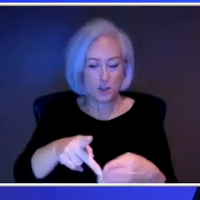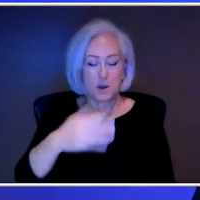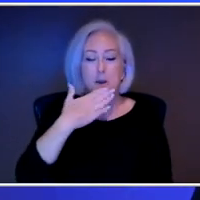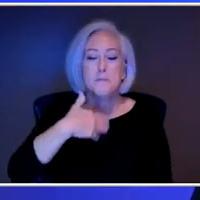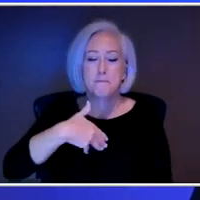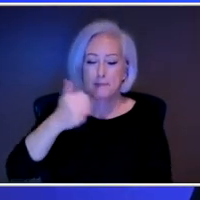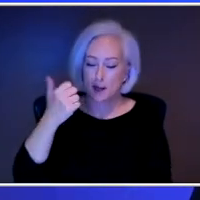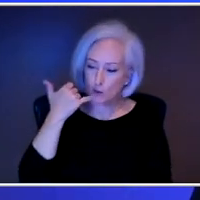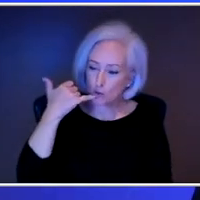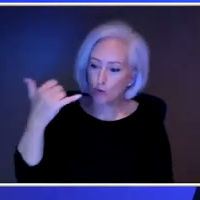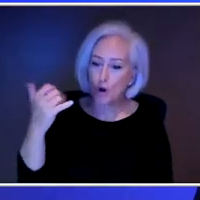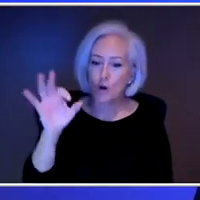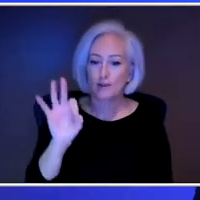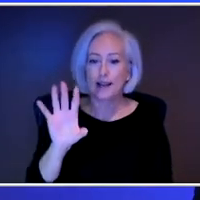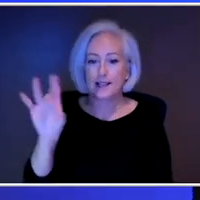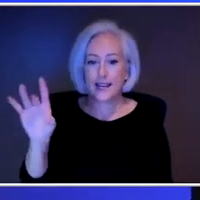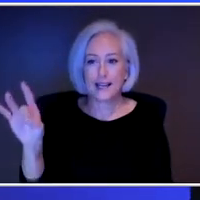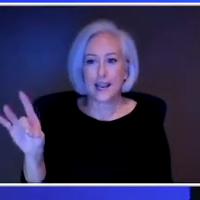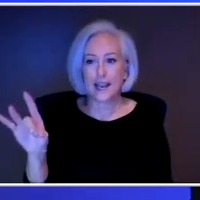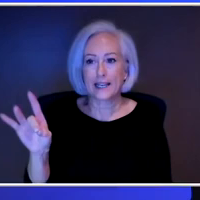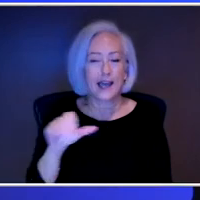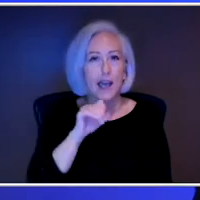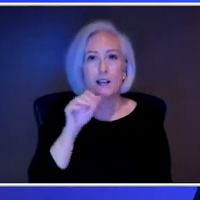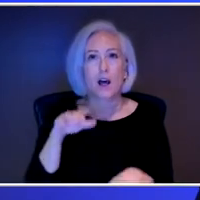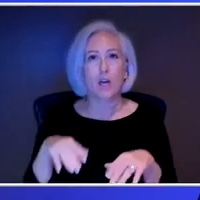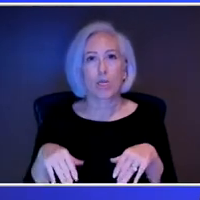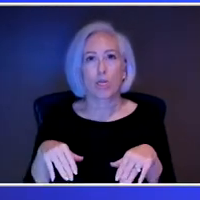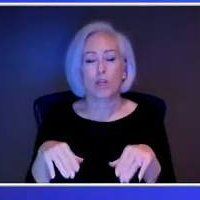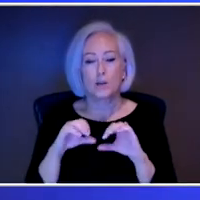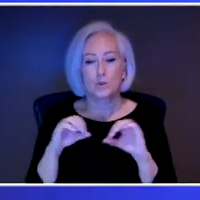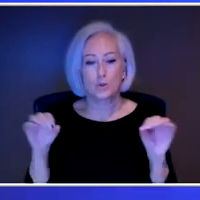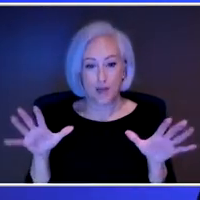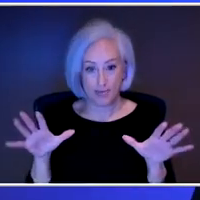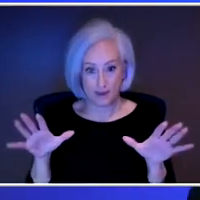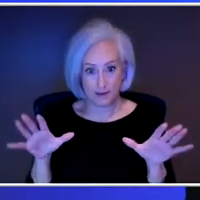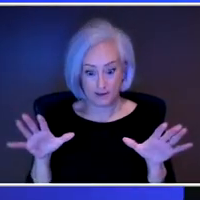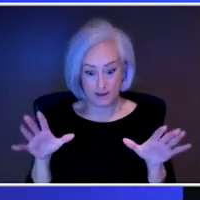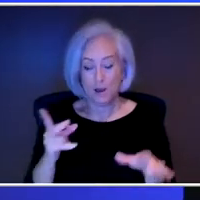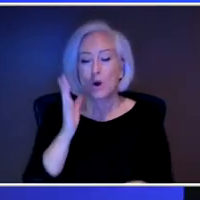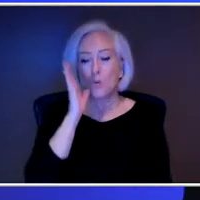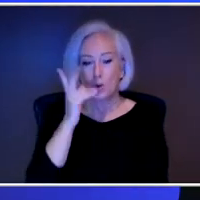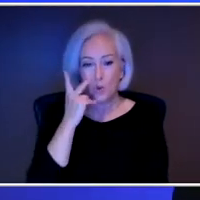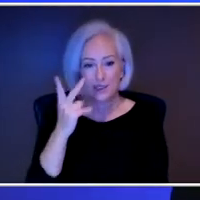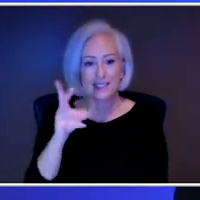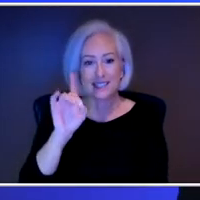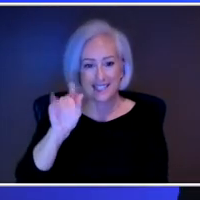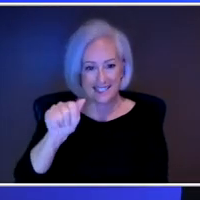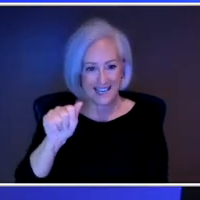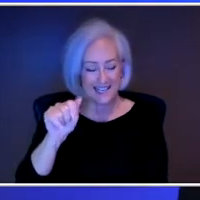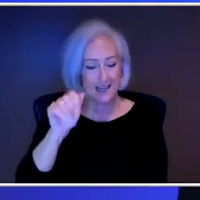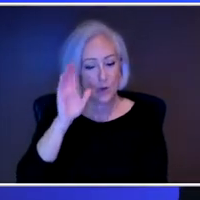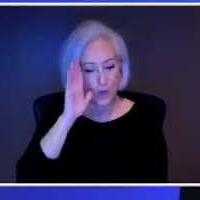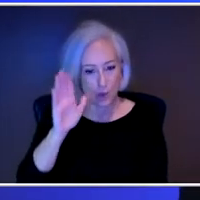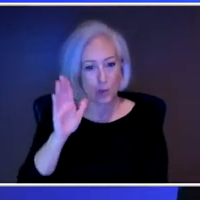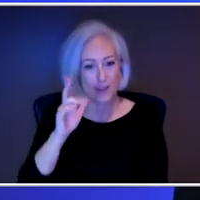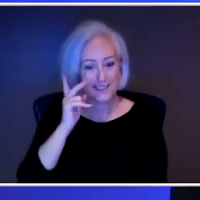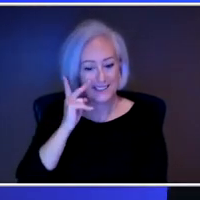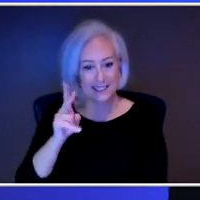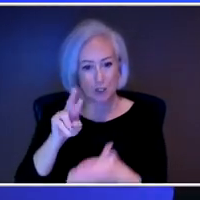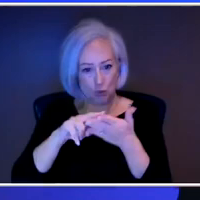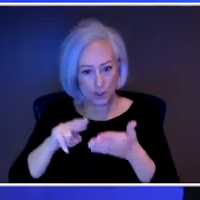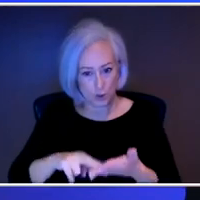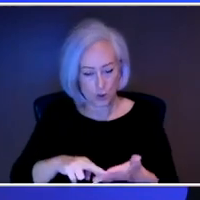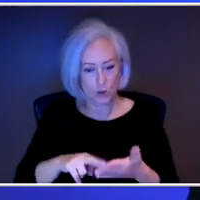But I think that, you know, we're going to see the data that's going to come out about this. It's going to be researched. But I think the most important aspect,